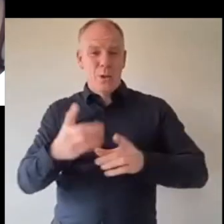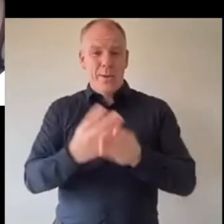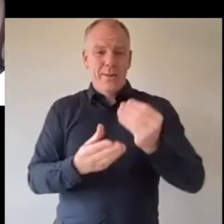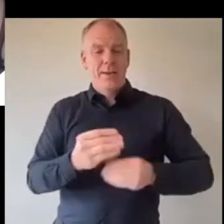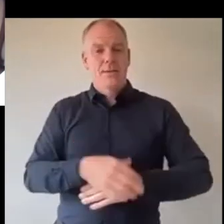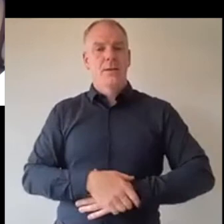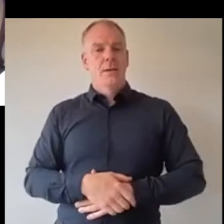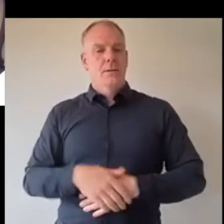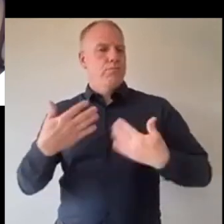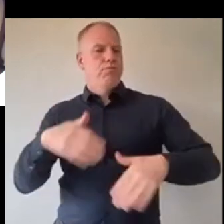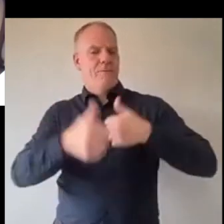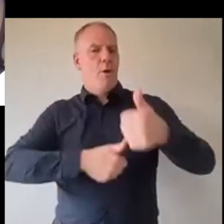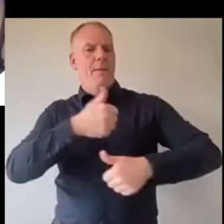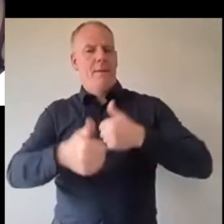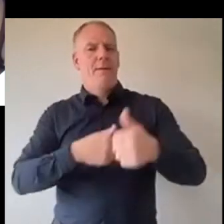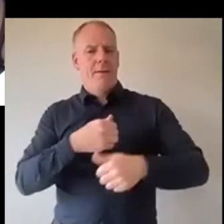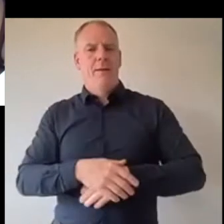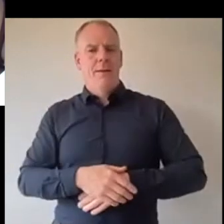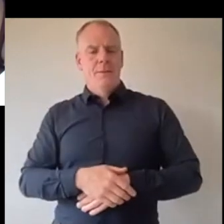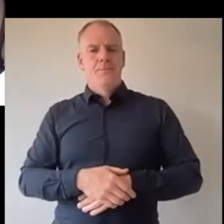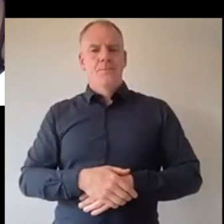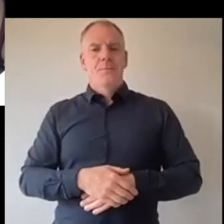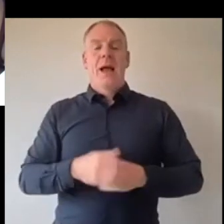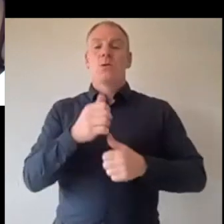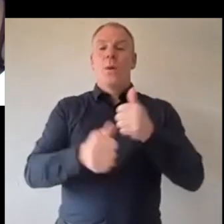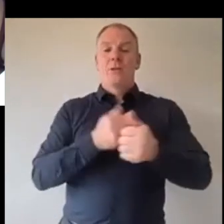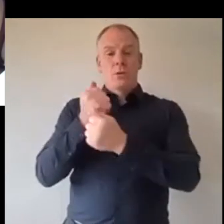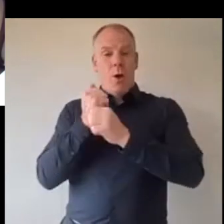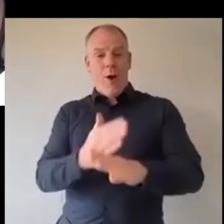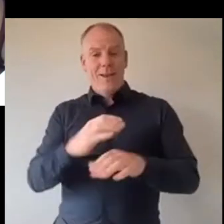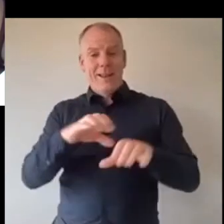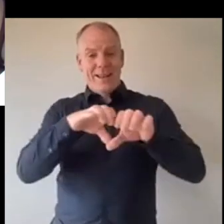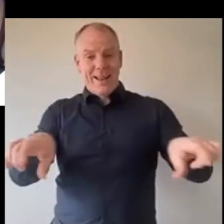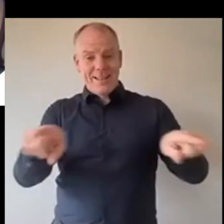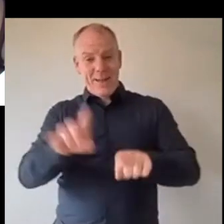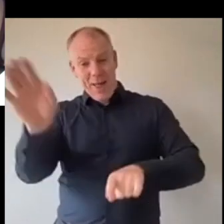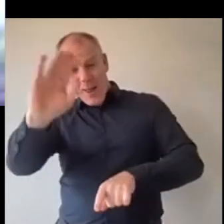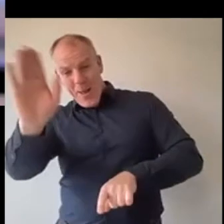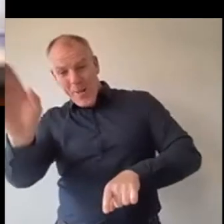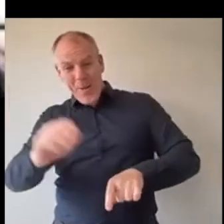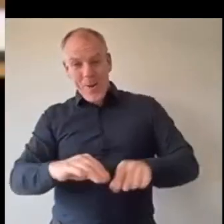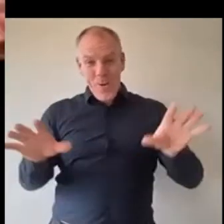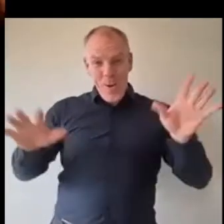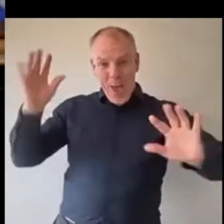uh like fair play and I have to say well done and well done to all your class there as well so hello class of Lauren